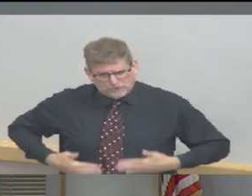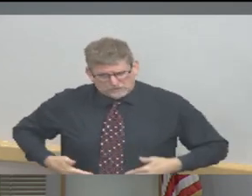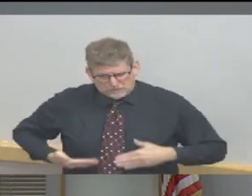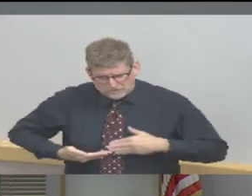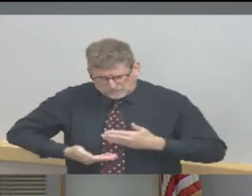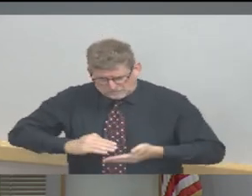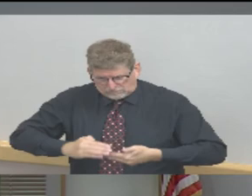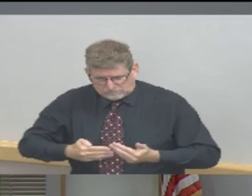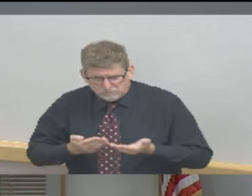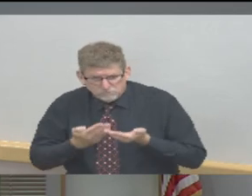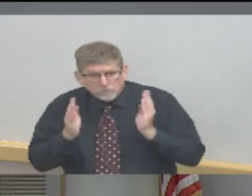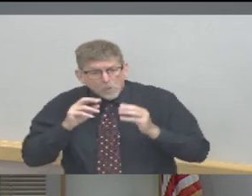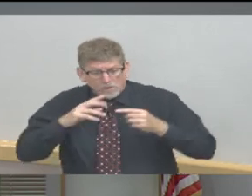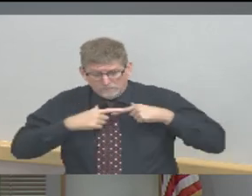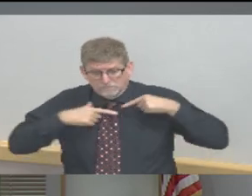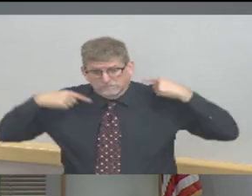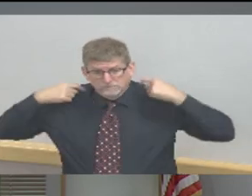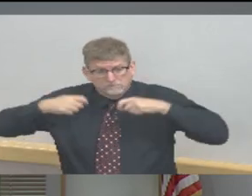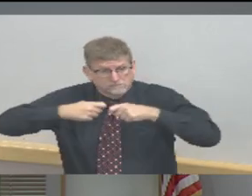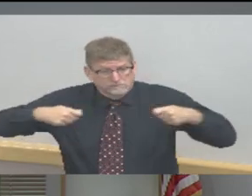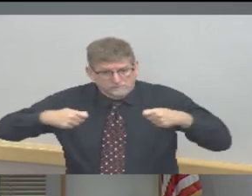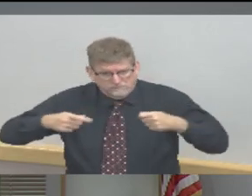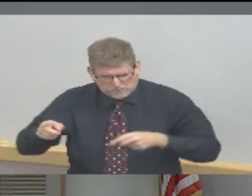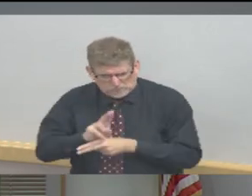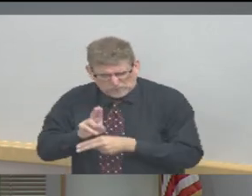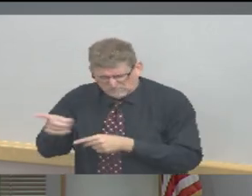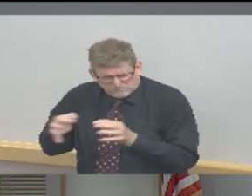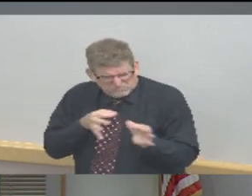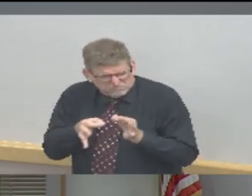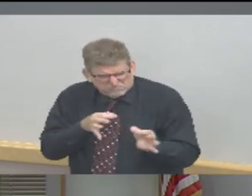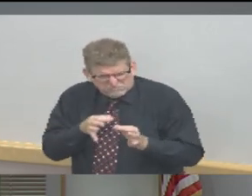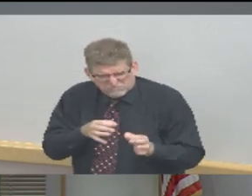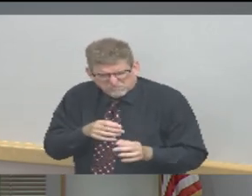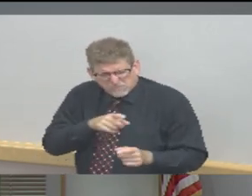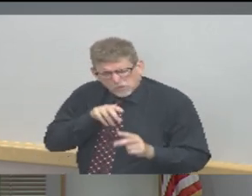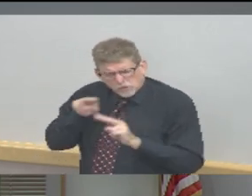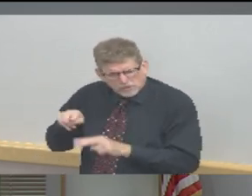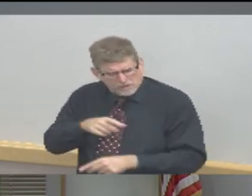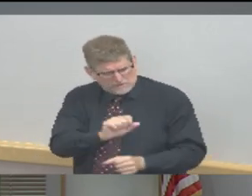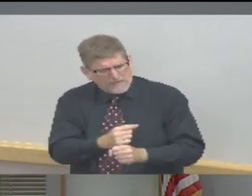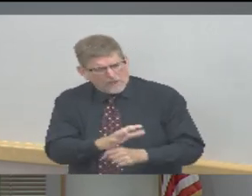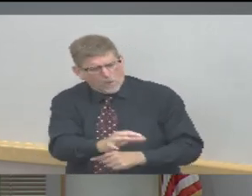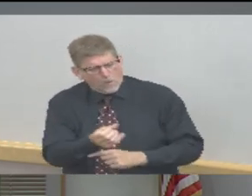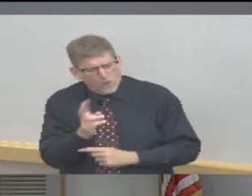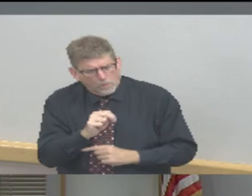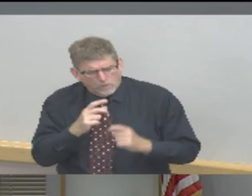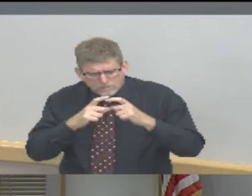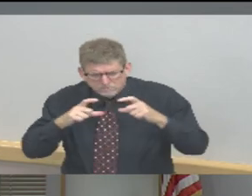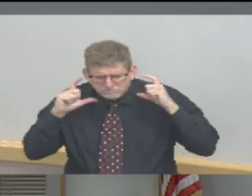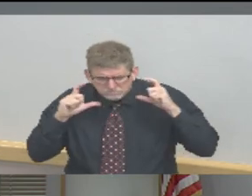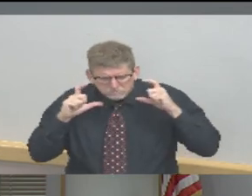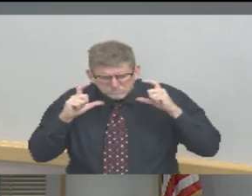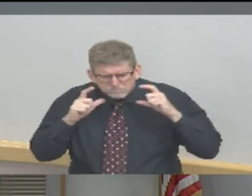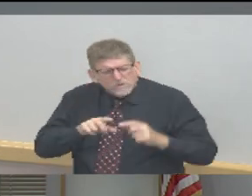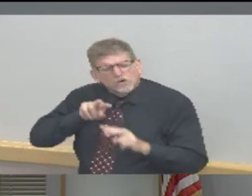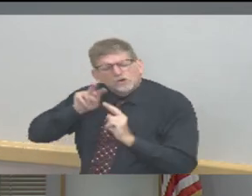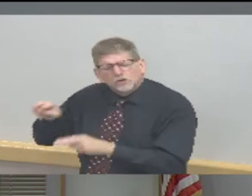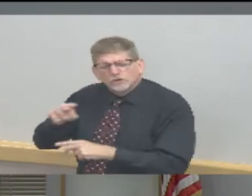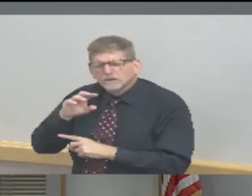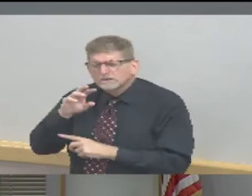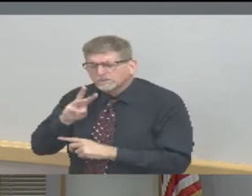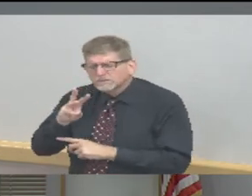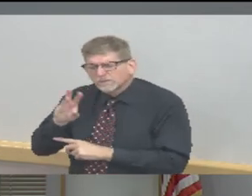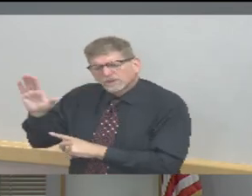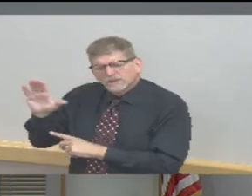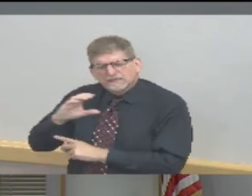diagrams of how to make your own homemade cloth face mask. So that's on the CDC website. And that's a great